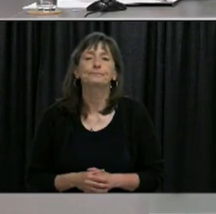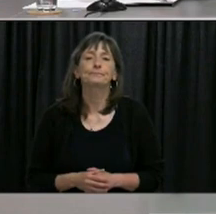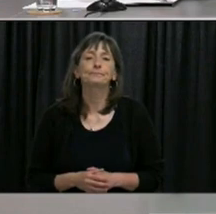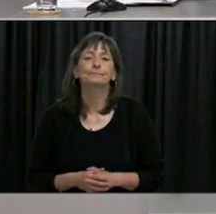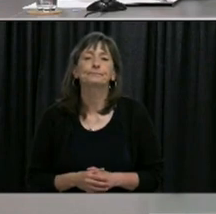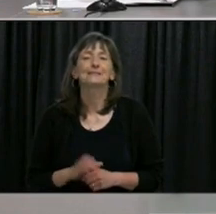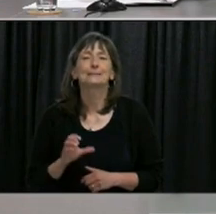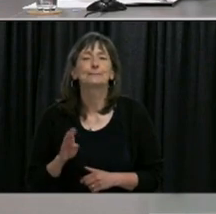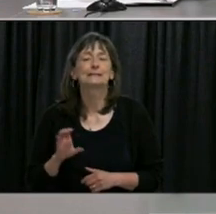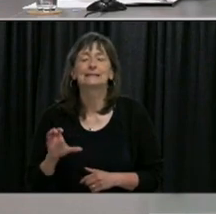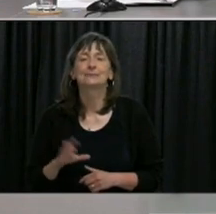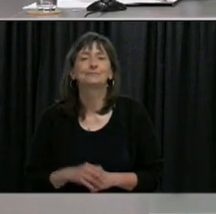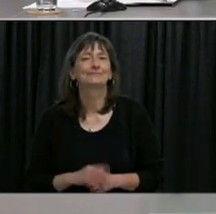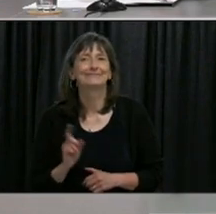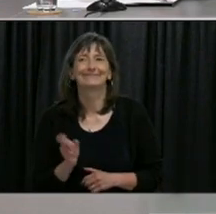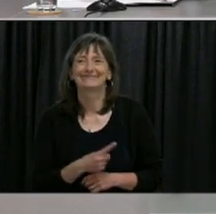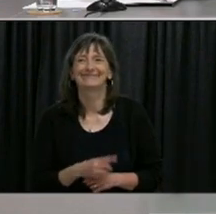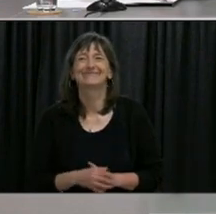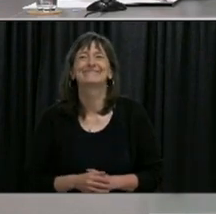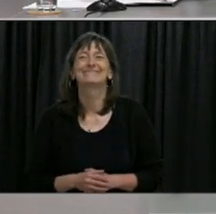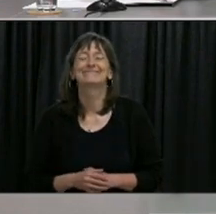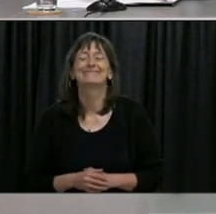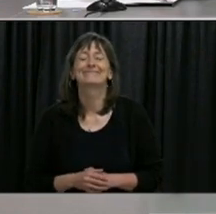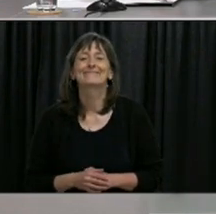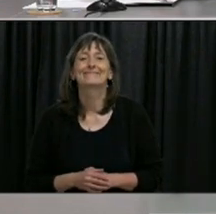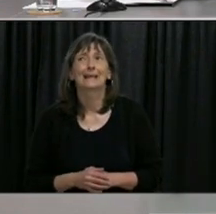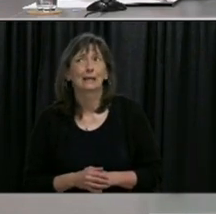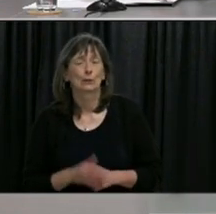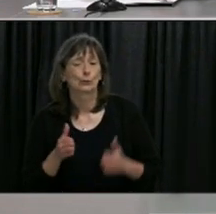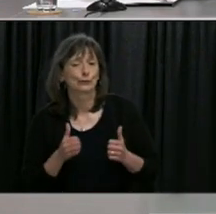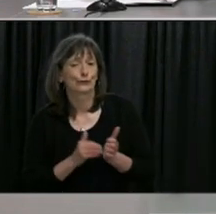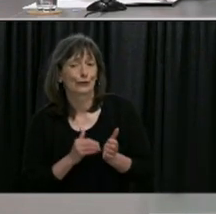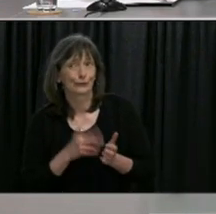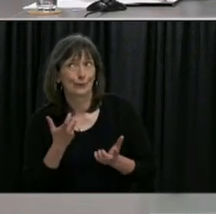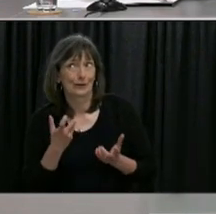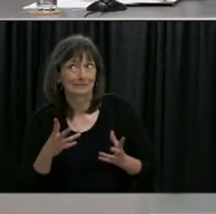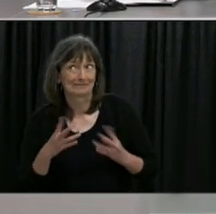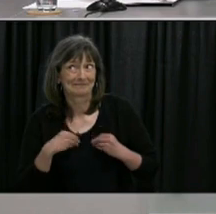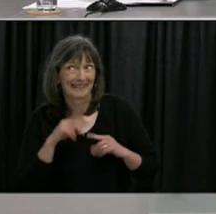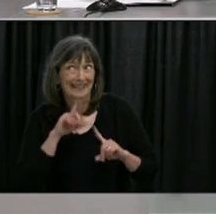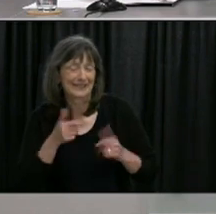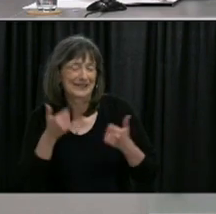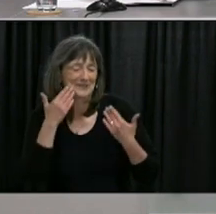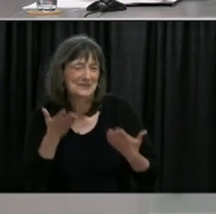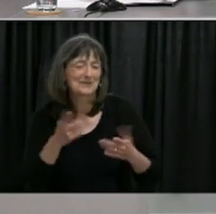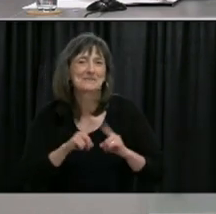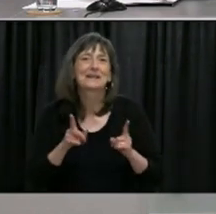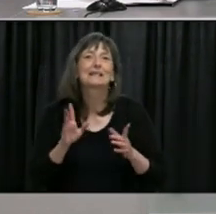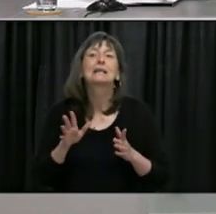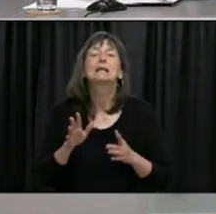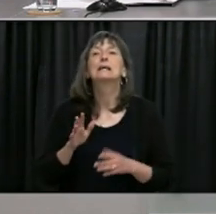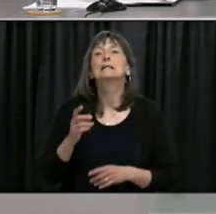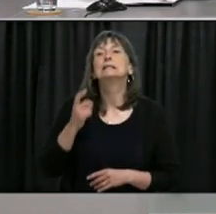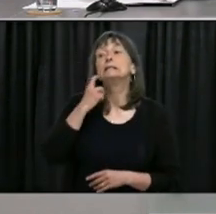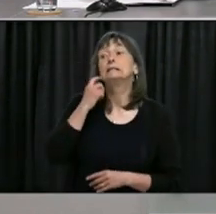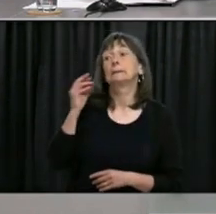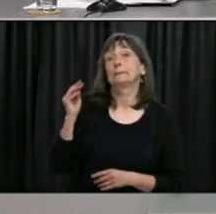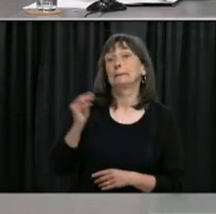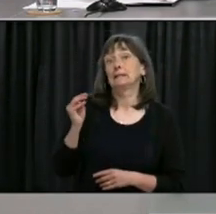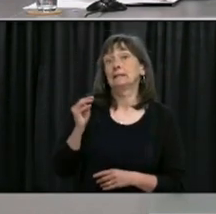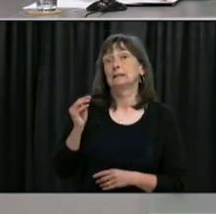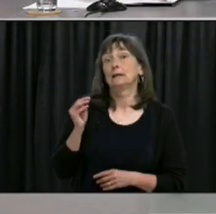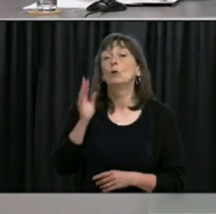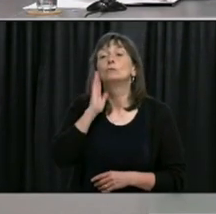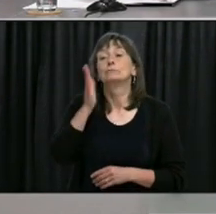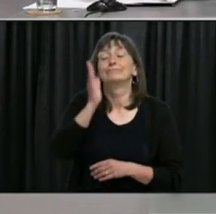I don't know if this is a question that Minister Hagee or Dr. Fitzgerald wants to take but it sounds like as of Monday vacations are